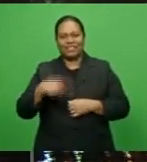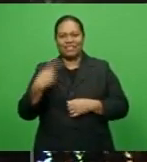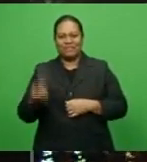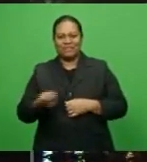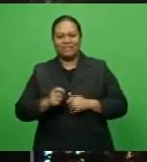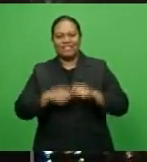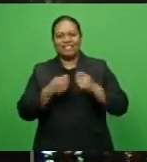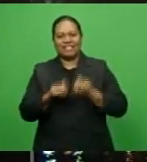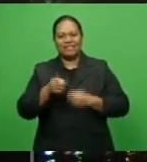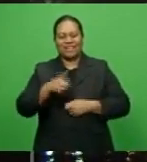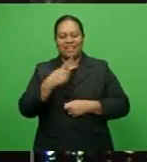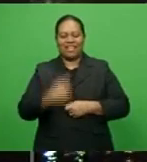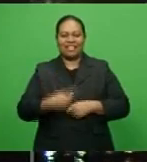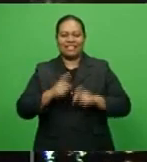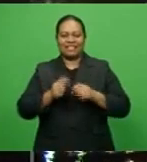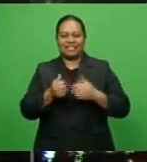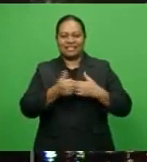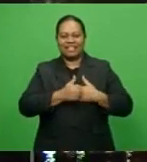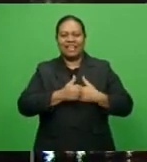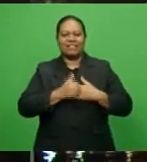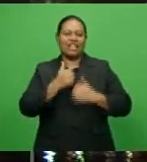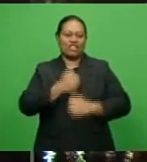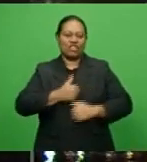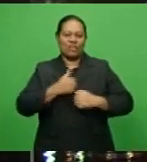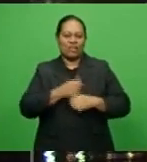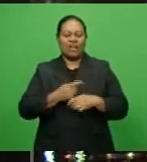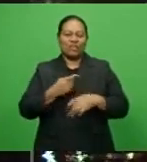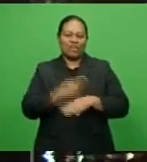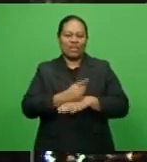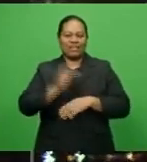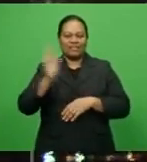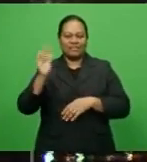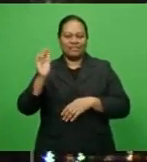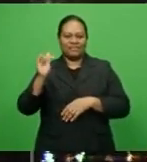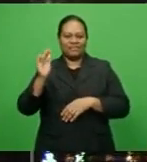the team and I. Have a safe and enjoyable new week ahead. Bye for now.